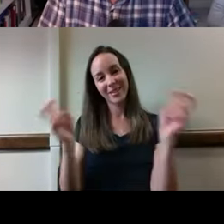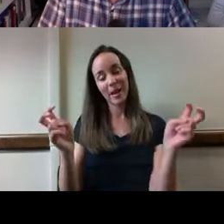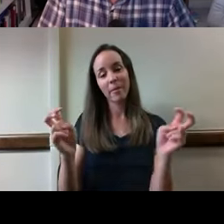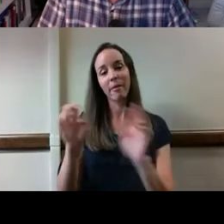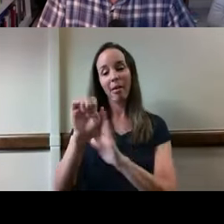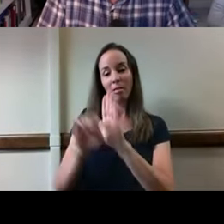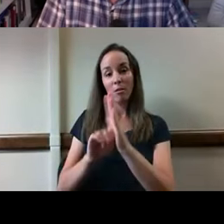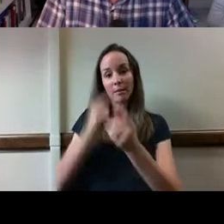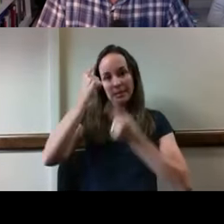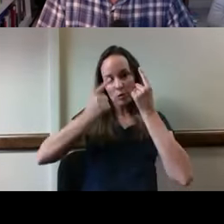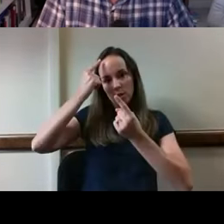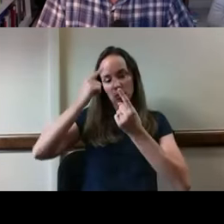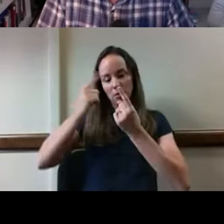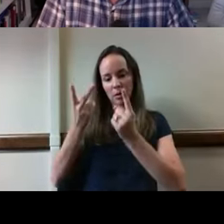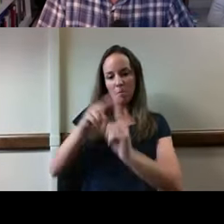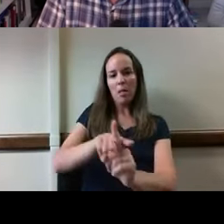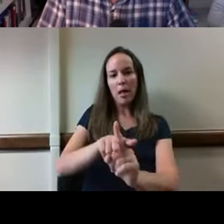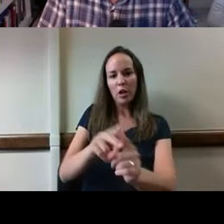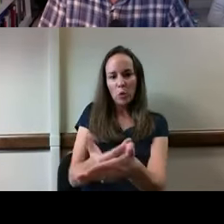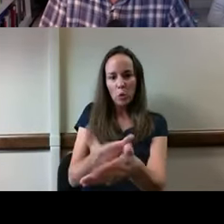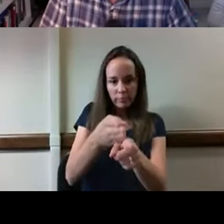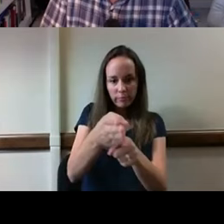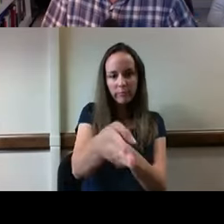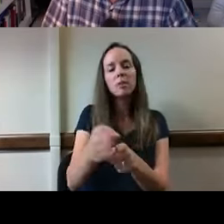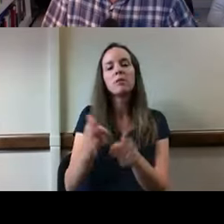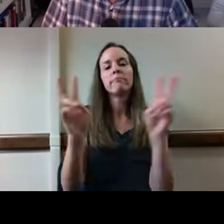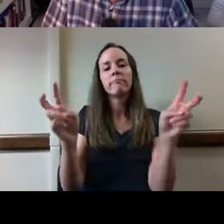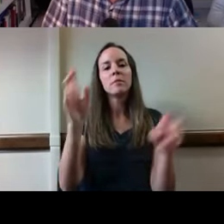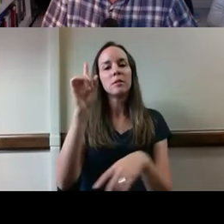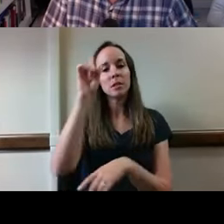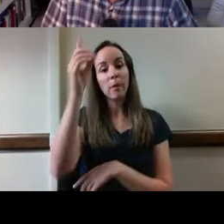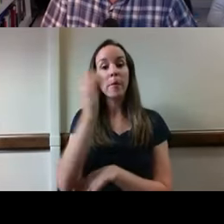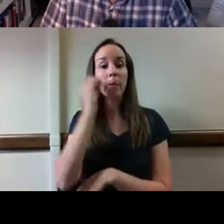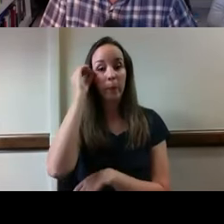how they apply to this new field called smart home provision.